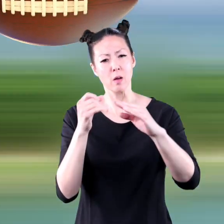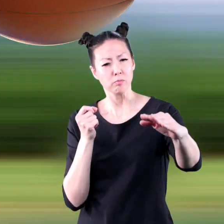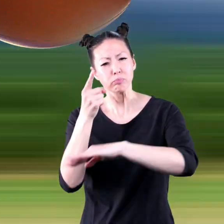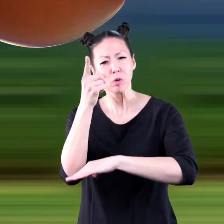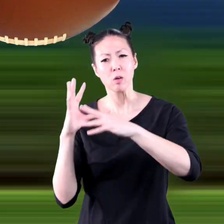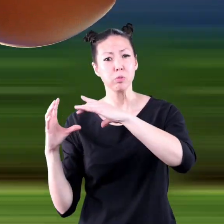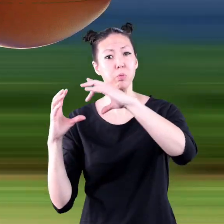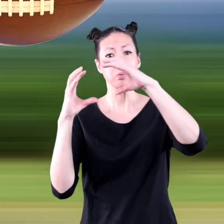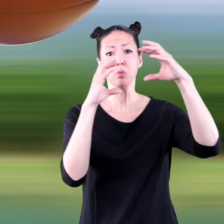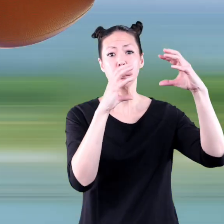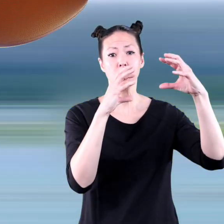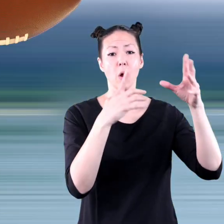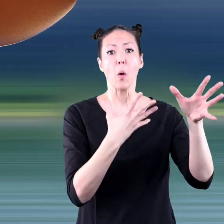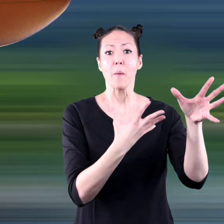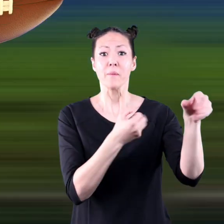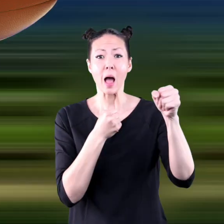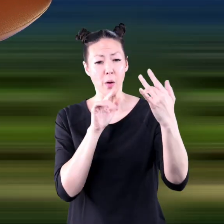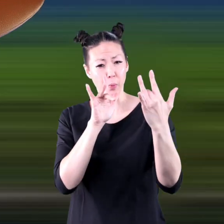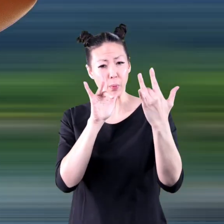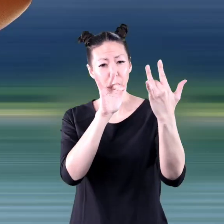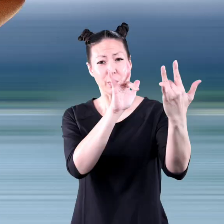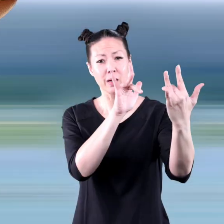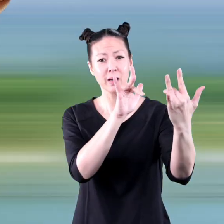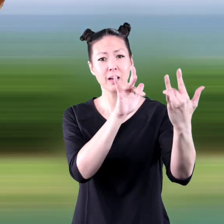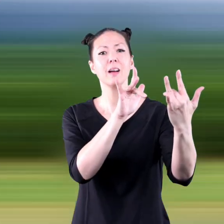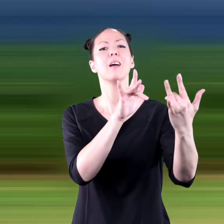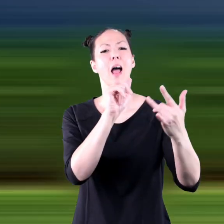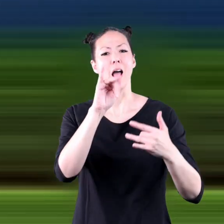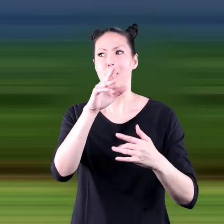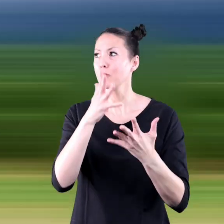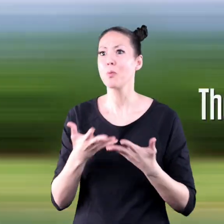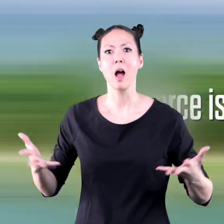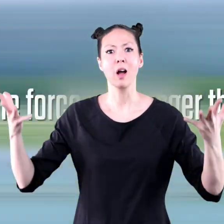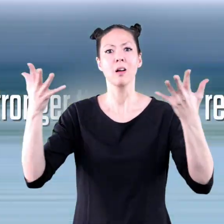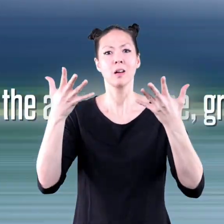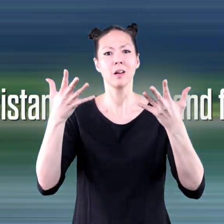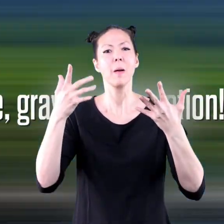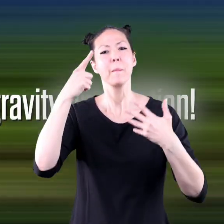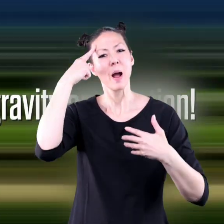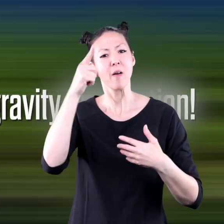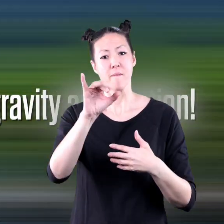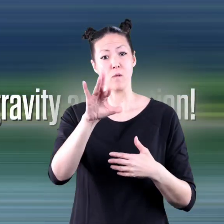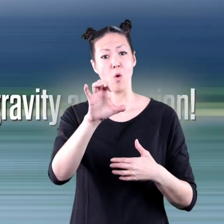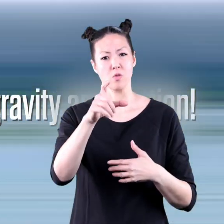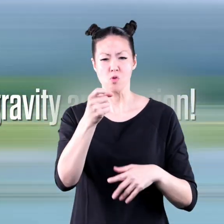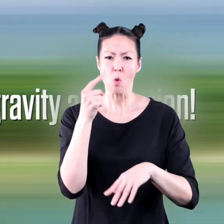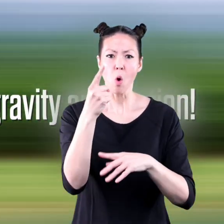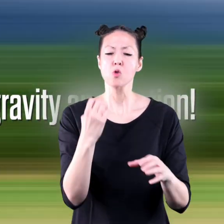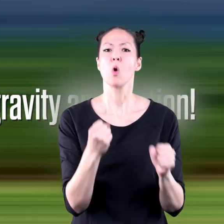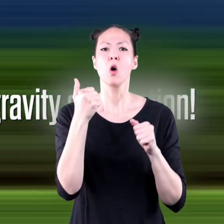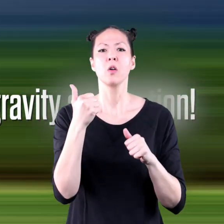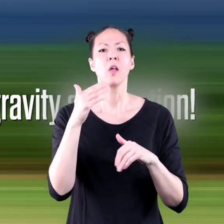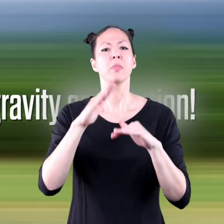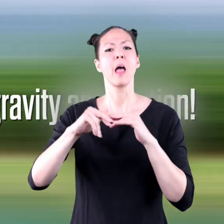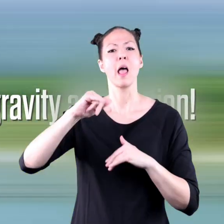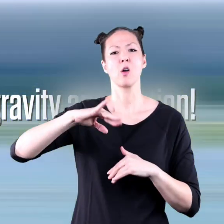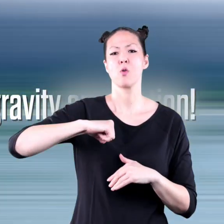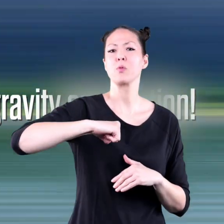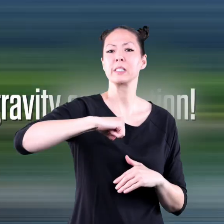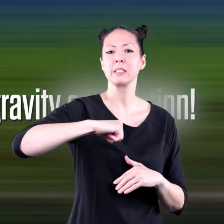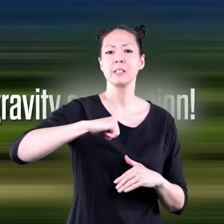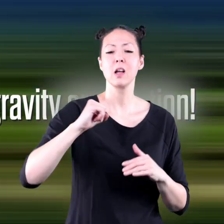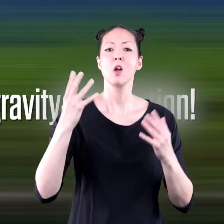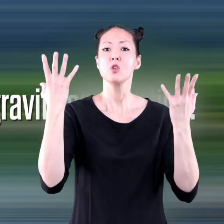the football is moving quicker than the air around it. That's because the force is stronger than the air resistance,